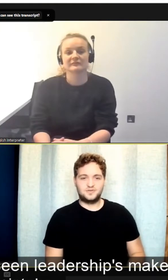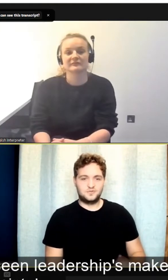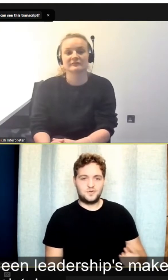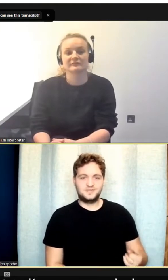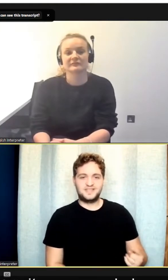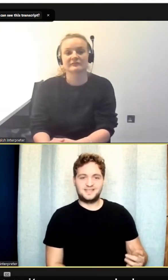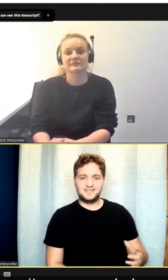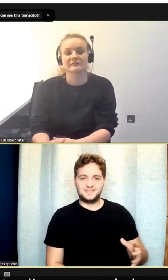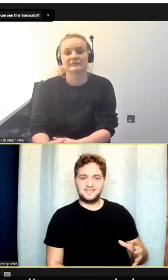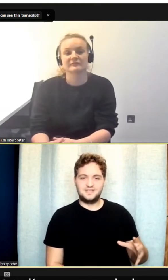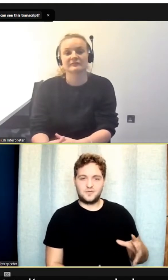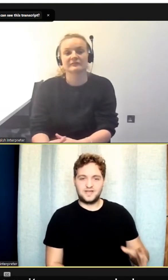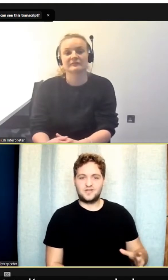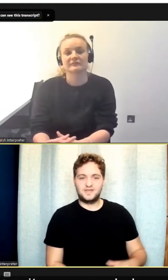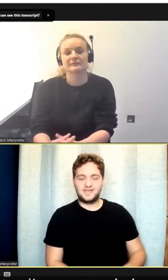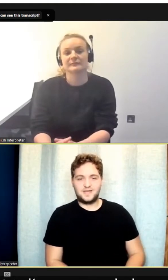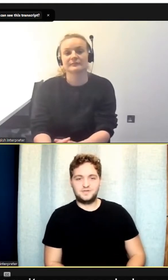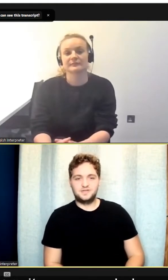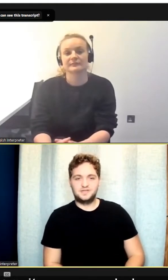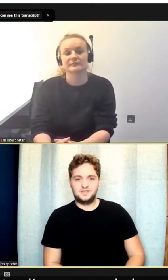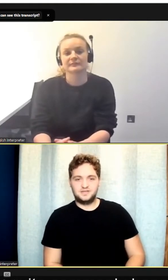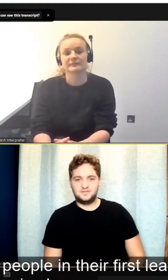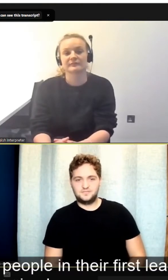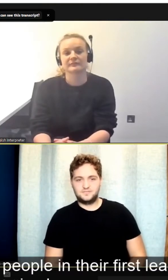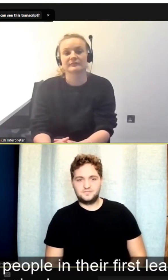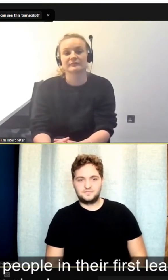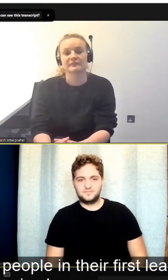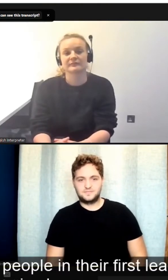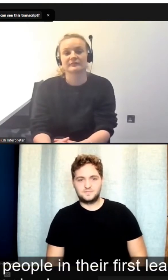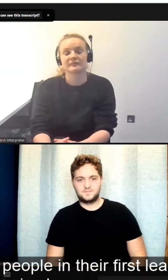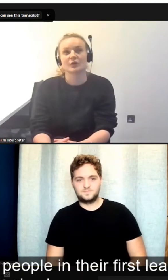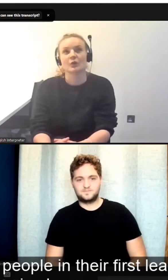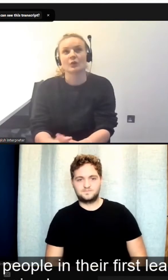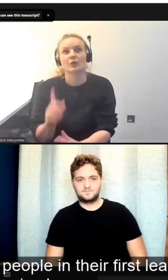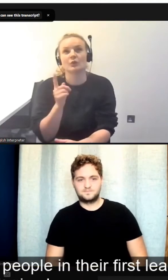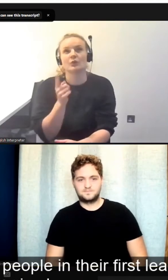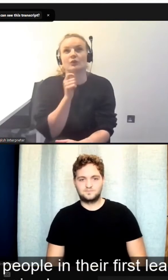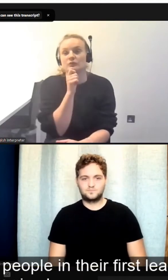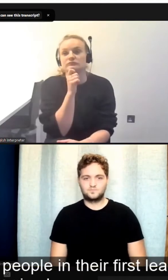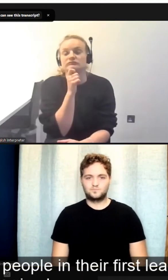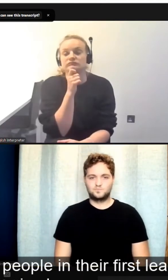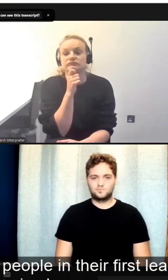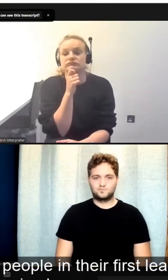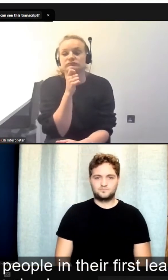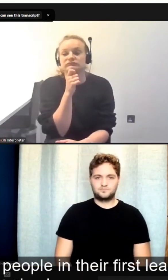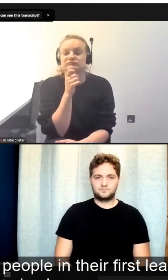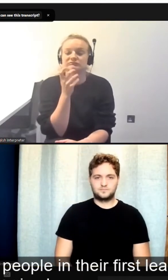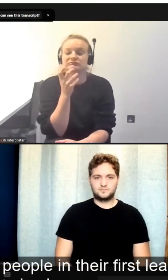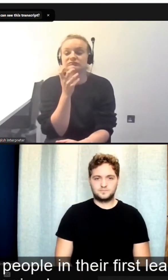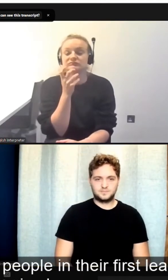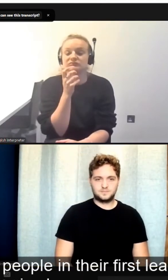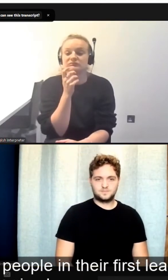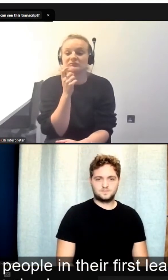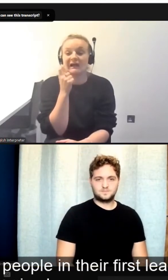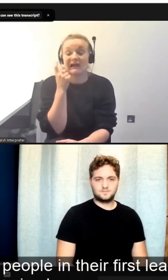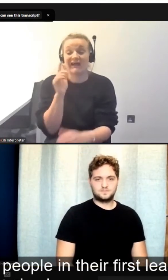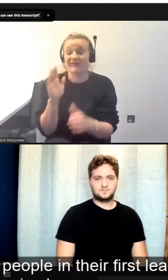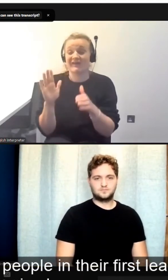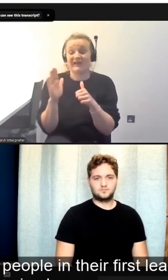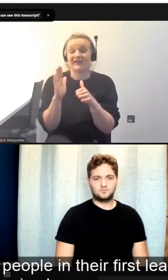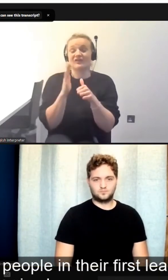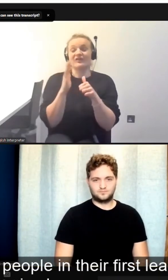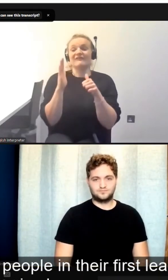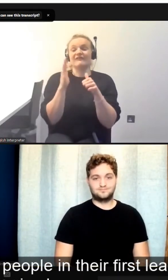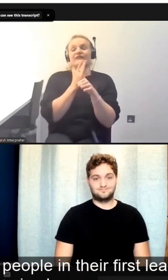mistake? What's the one mistake that you see quite commonly happen? I think that the first the cardinal